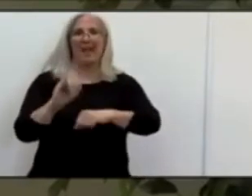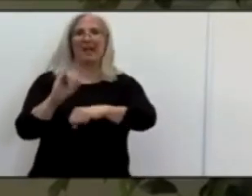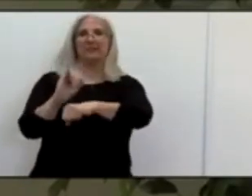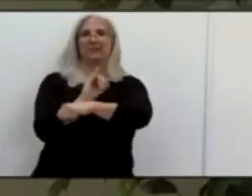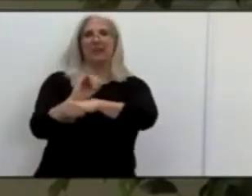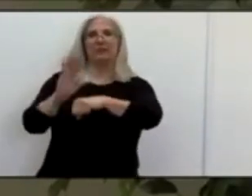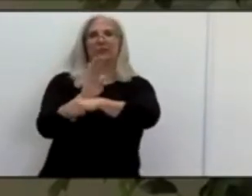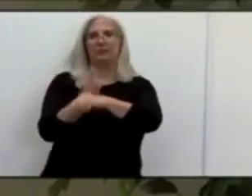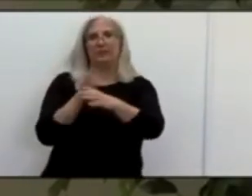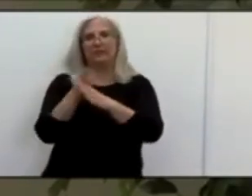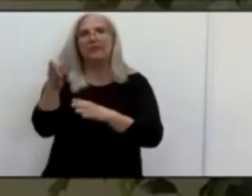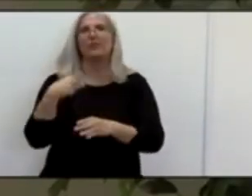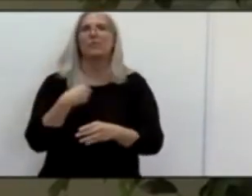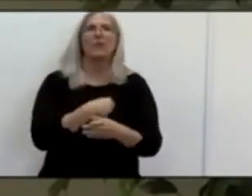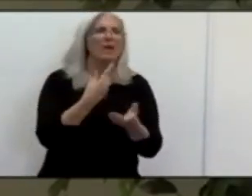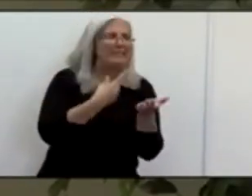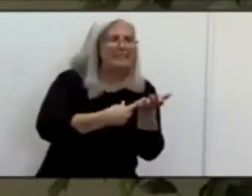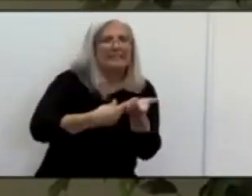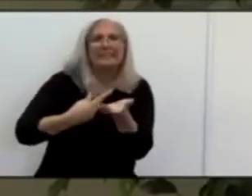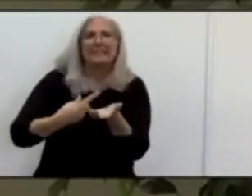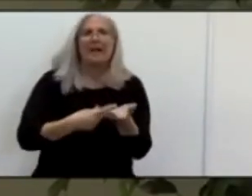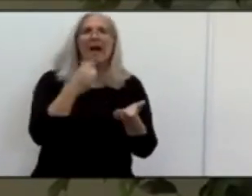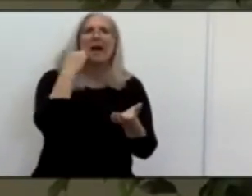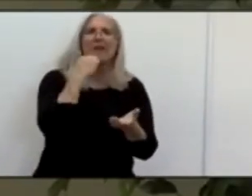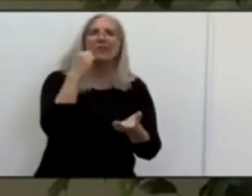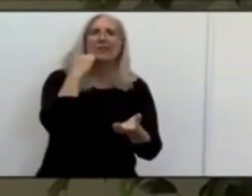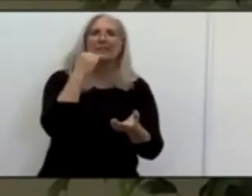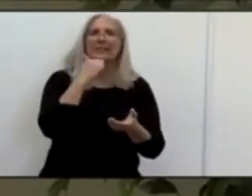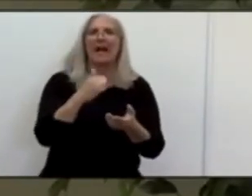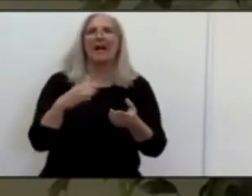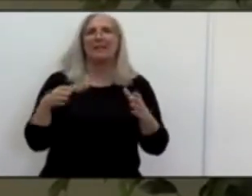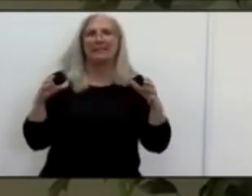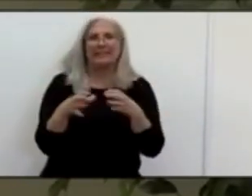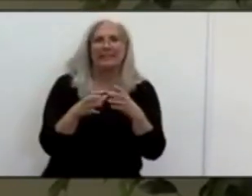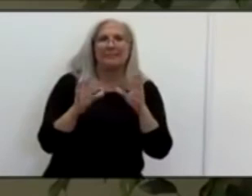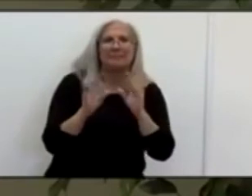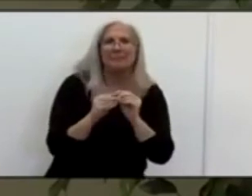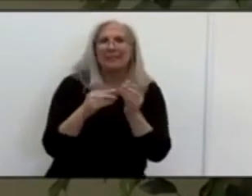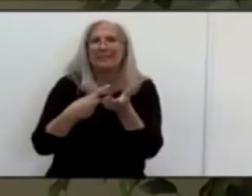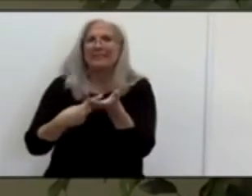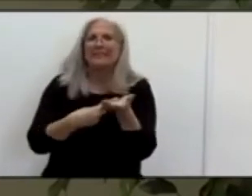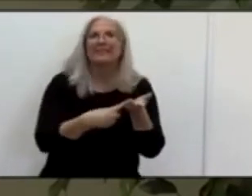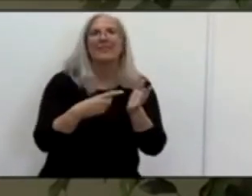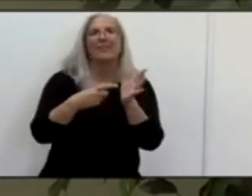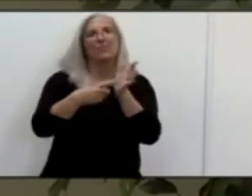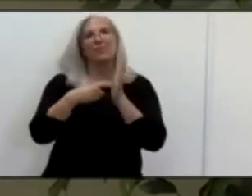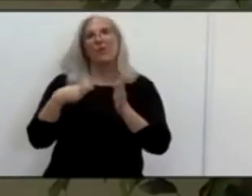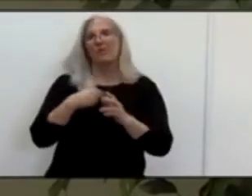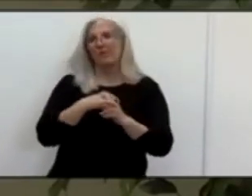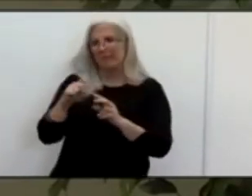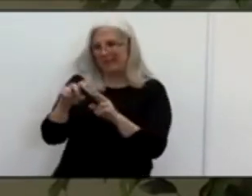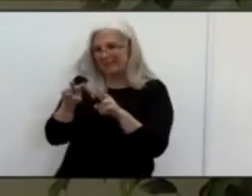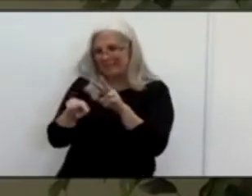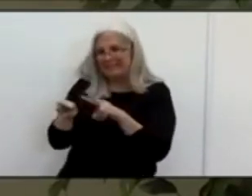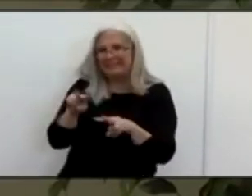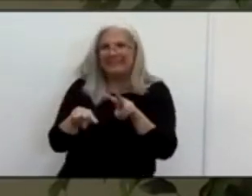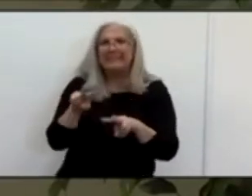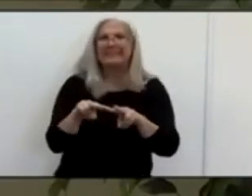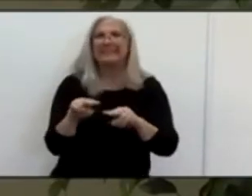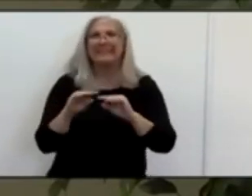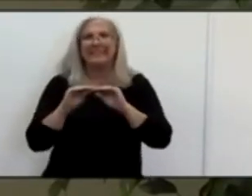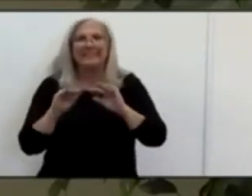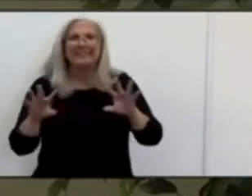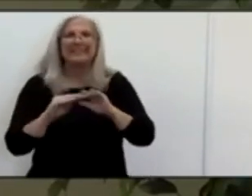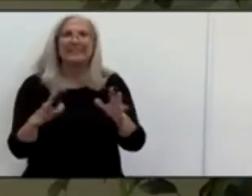Um, it really is requiring us to monitor, you know, it really requires that we monitor the current status of COVID and the spread of COVID throughout our community. Um,